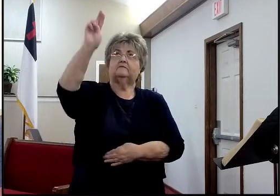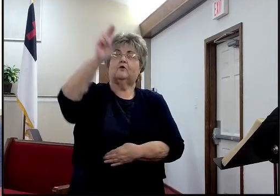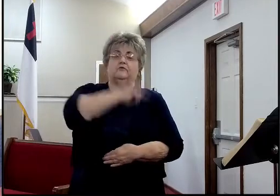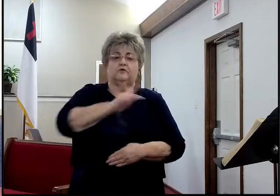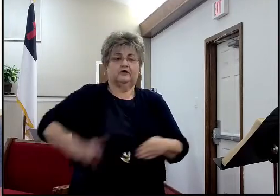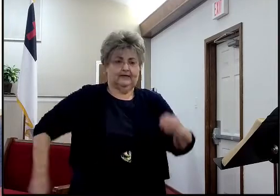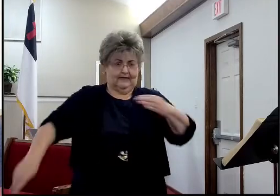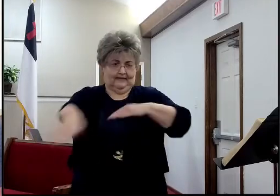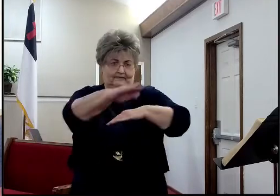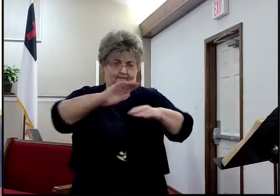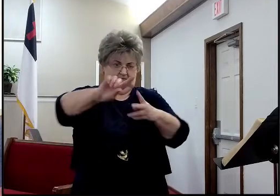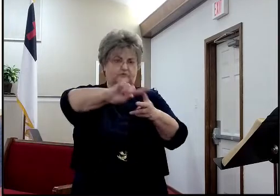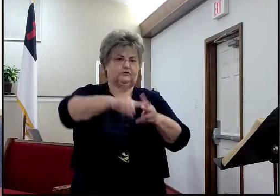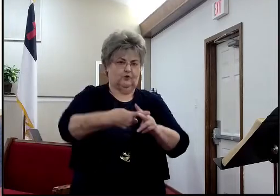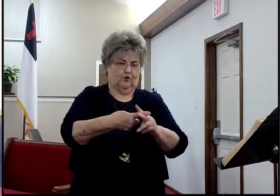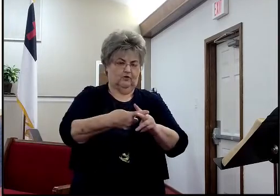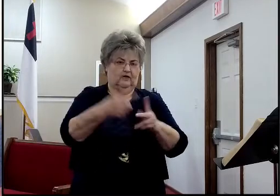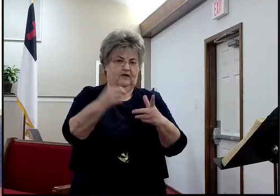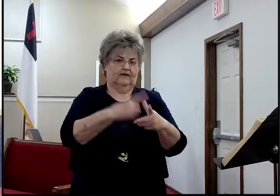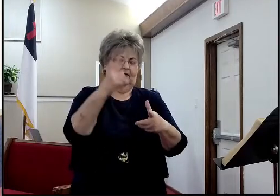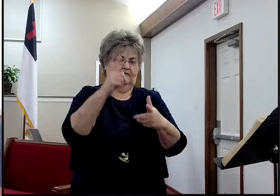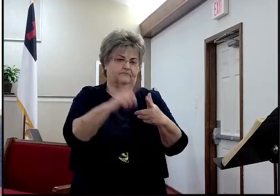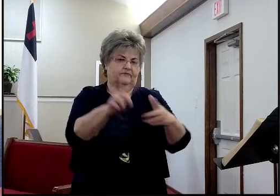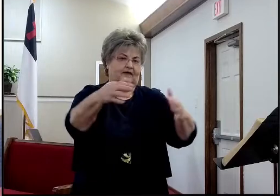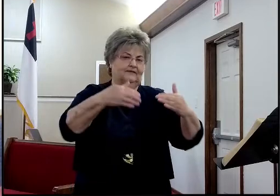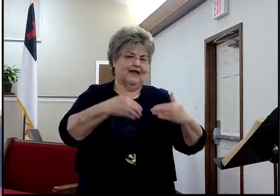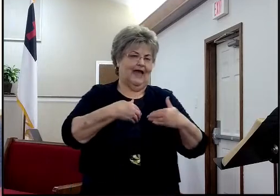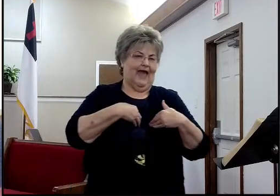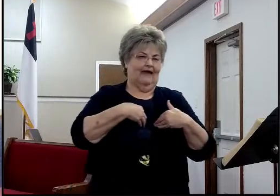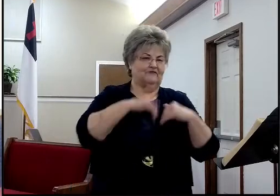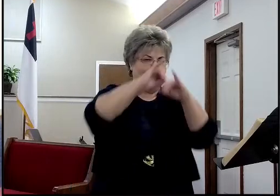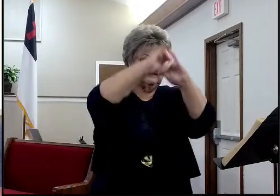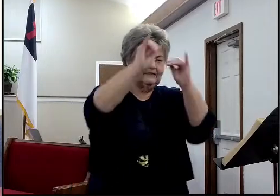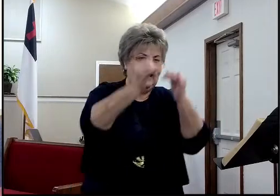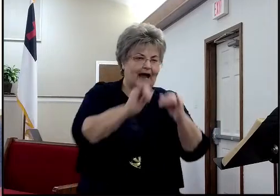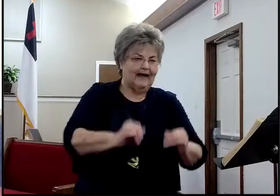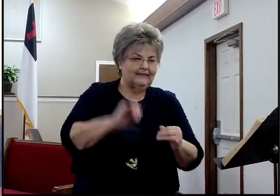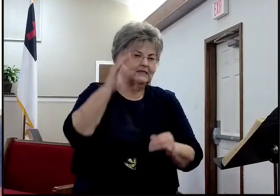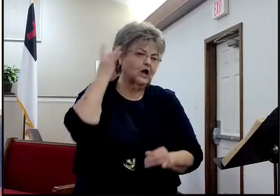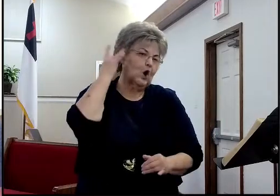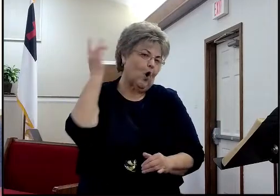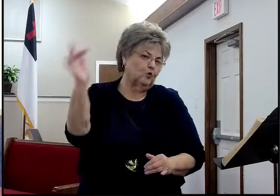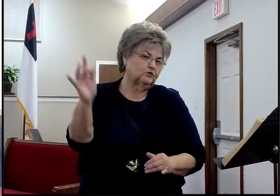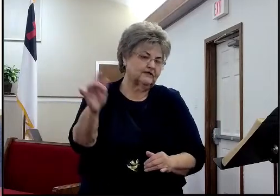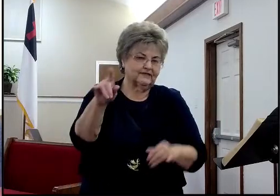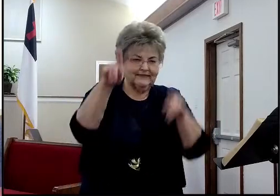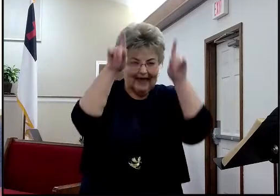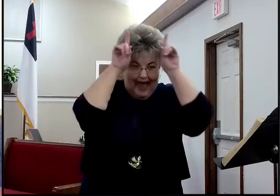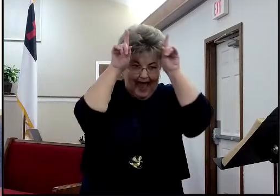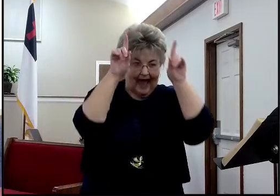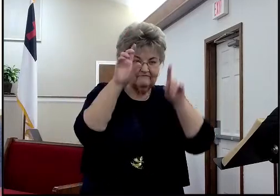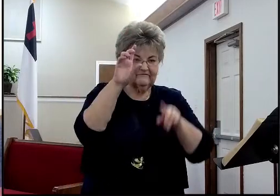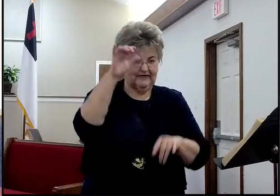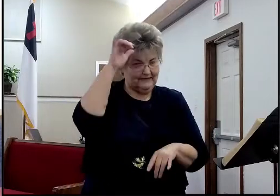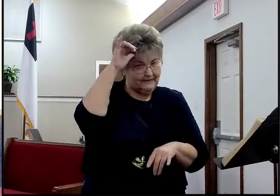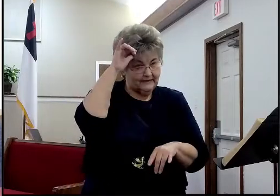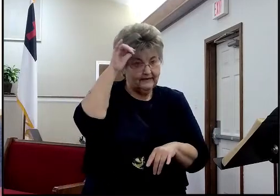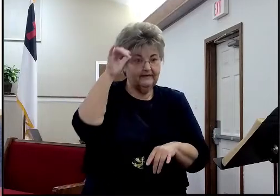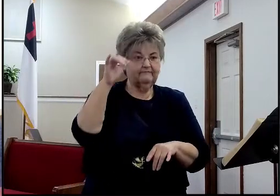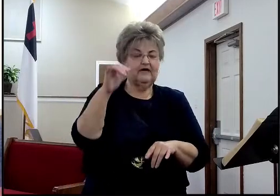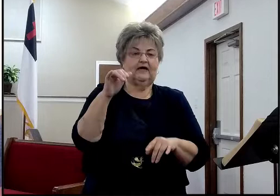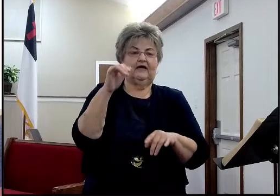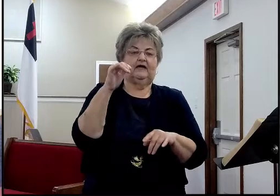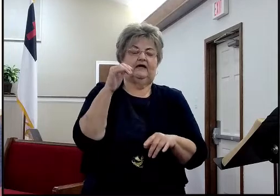be, there became a calf that was set up, a golden calf, and a false religion, and it was, it was named Jehovah, and a new,